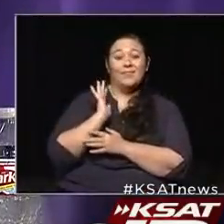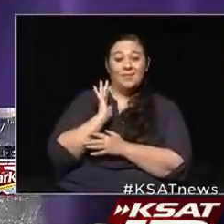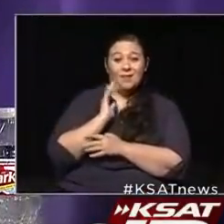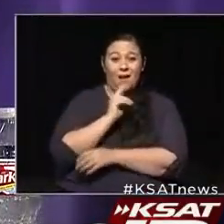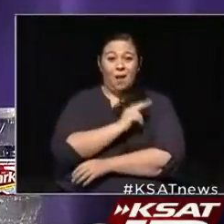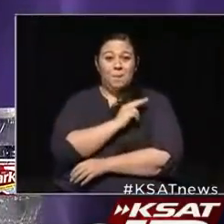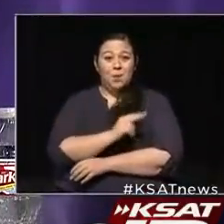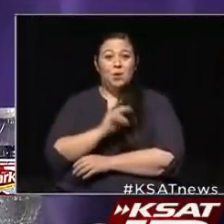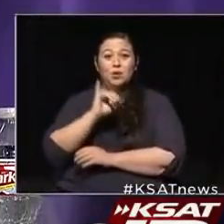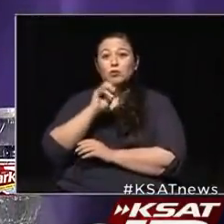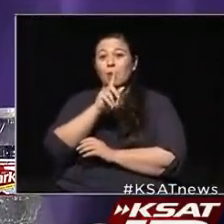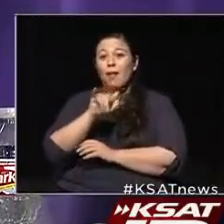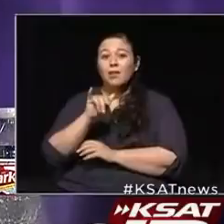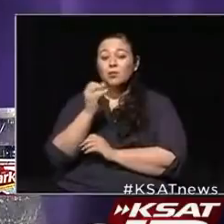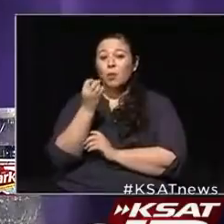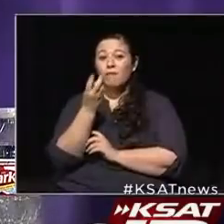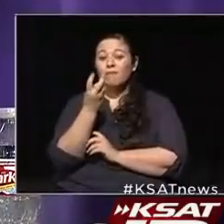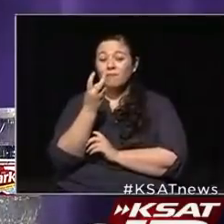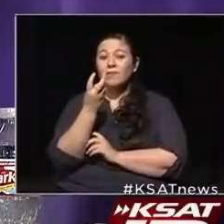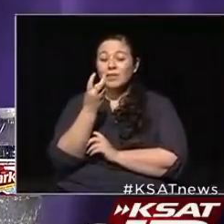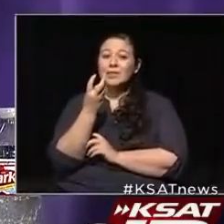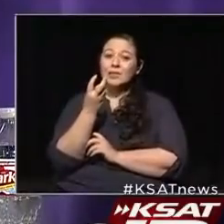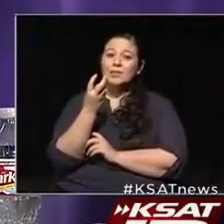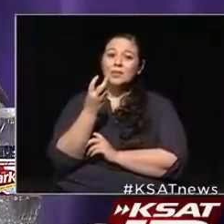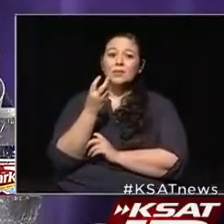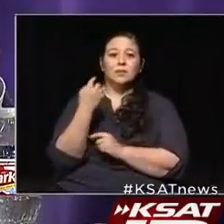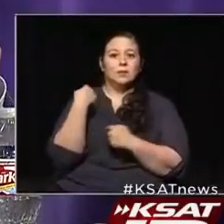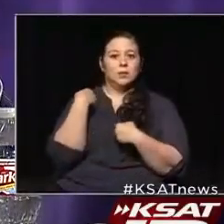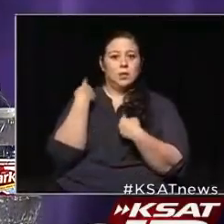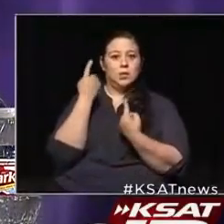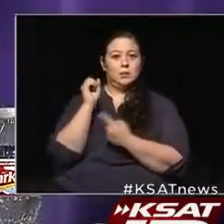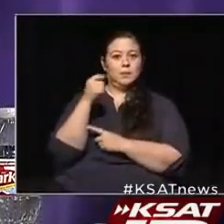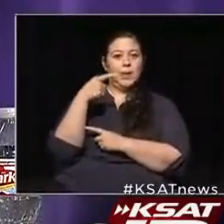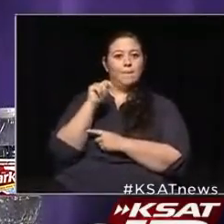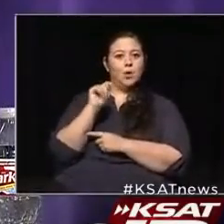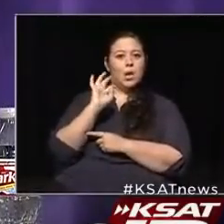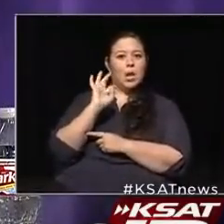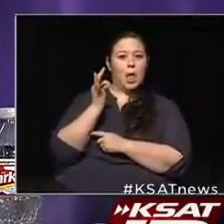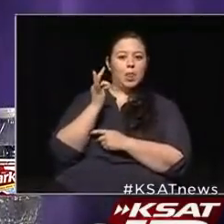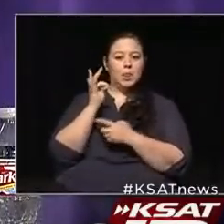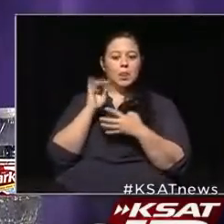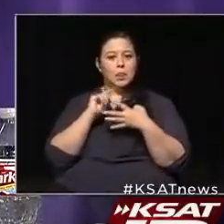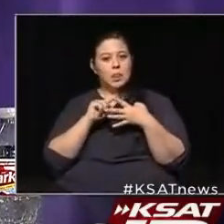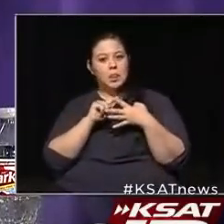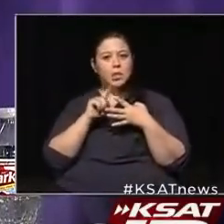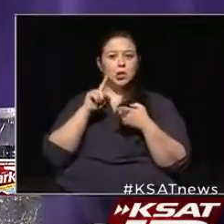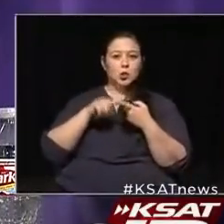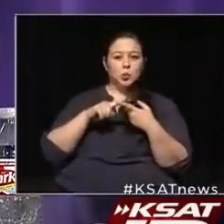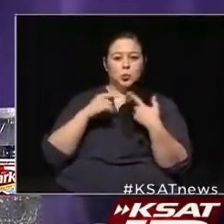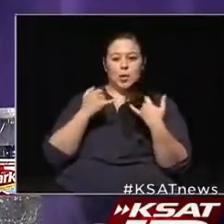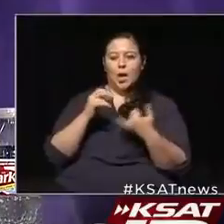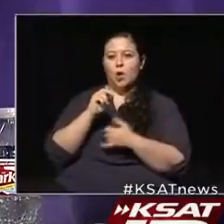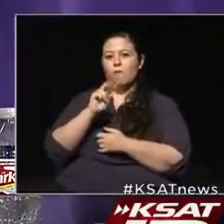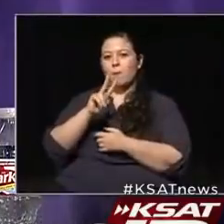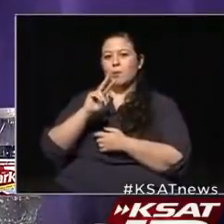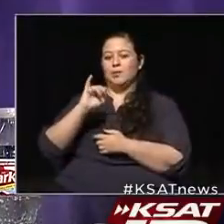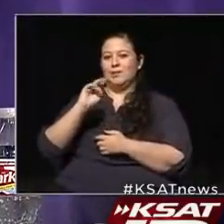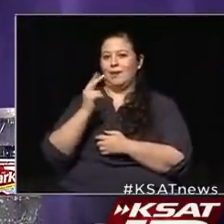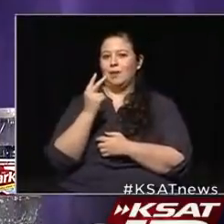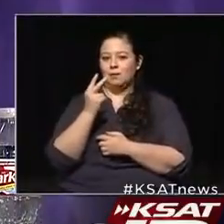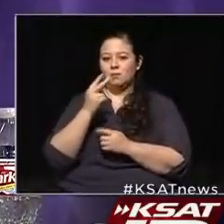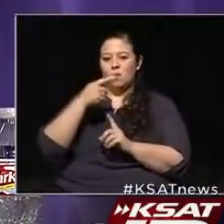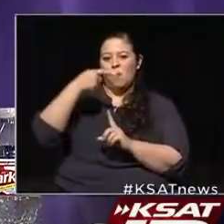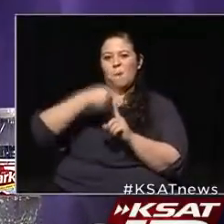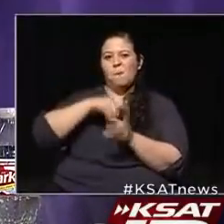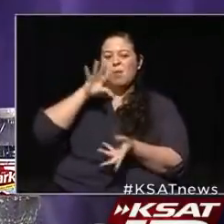It was back on July 12th, I think. And since September the 9th to November the 2nd now, almost a